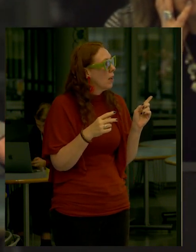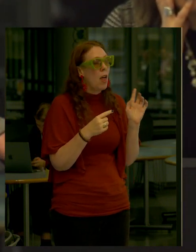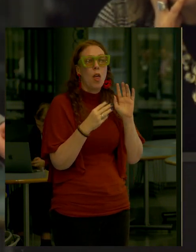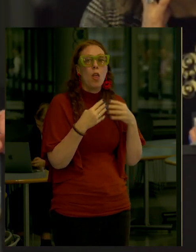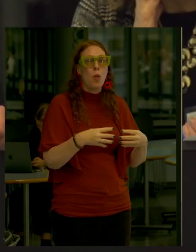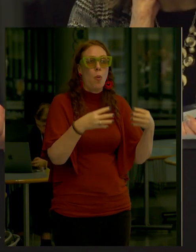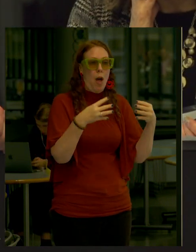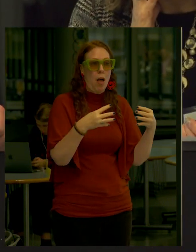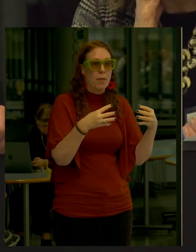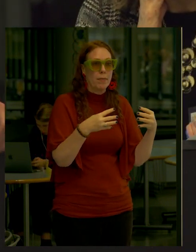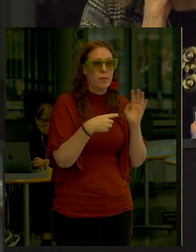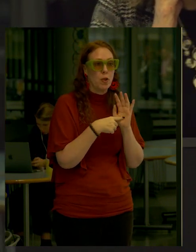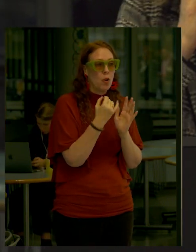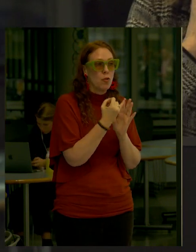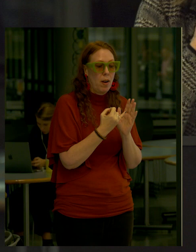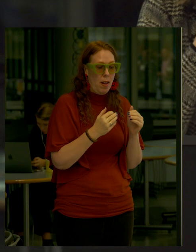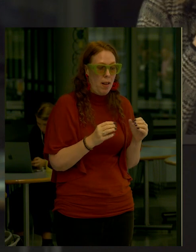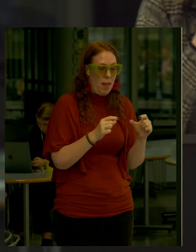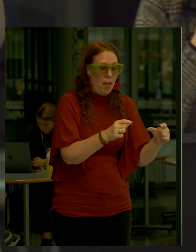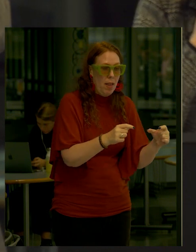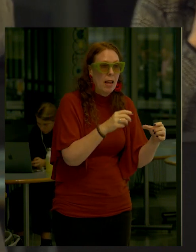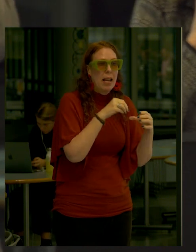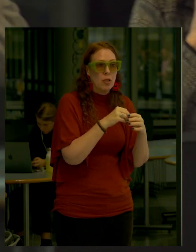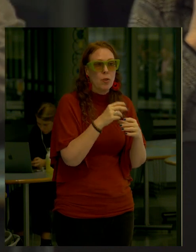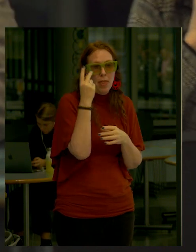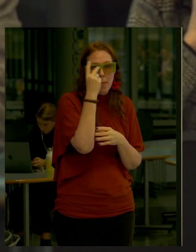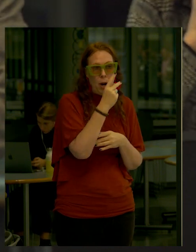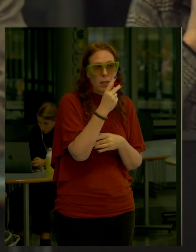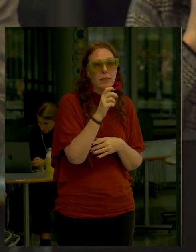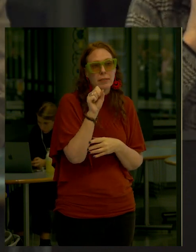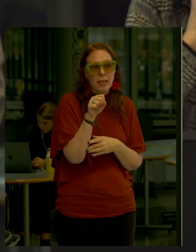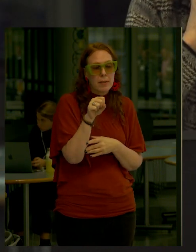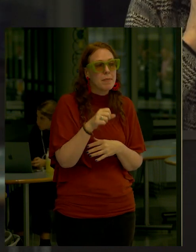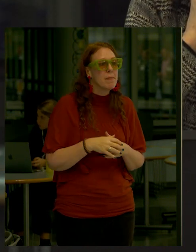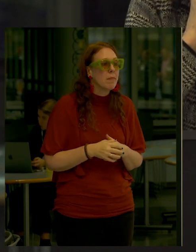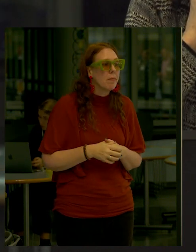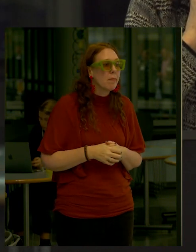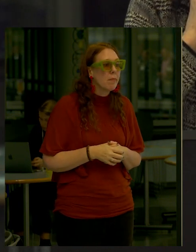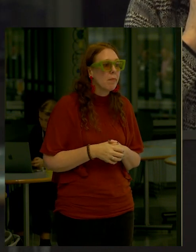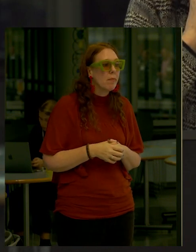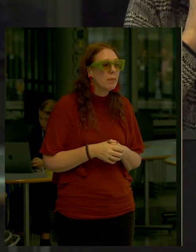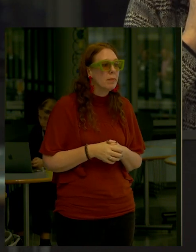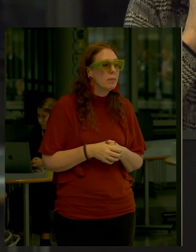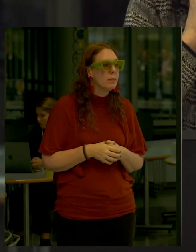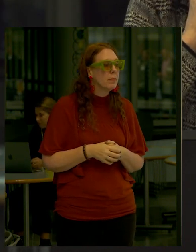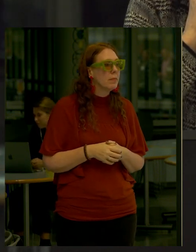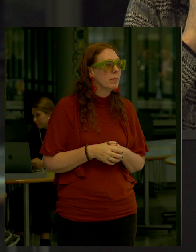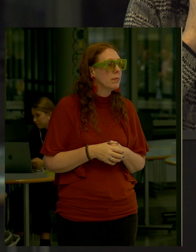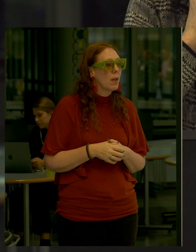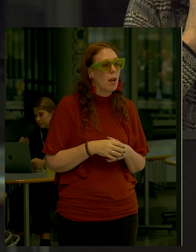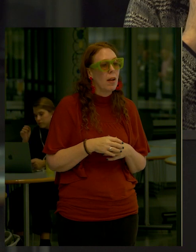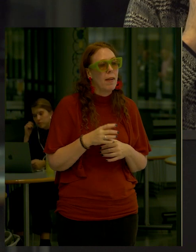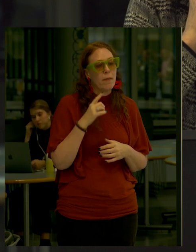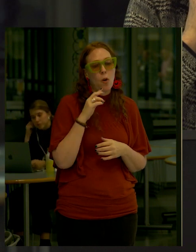we're showing in these drawings Is offset a little bit into the park A couple of feet into the park Along this edge of Rockefeller